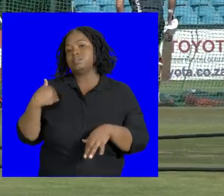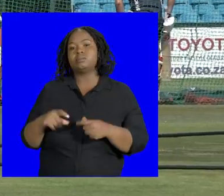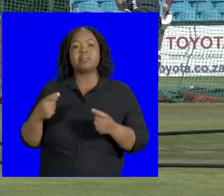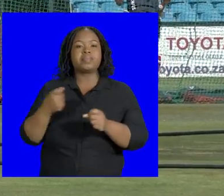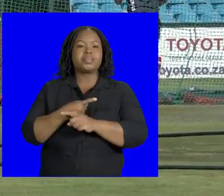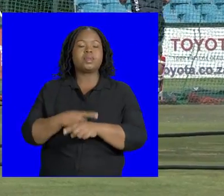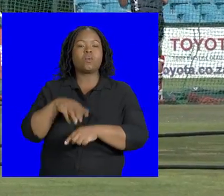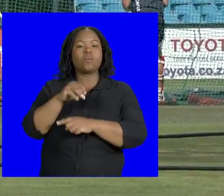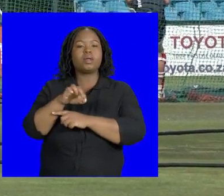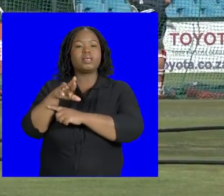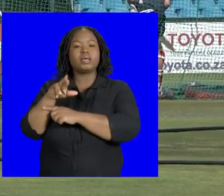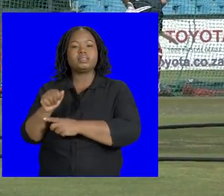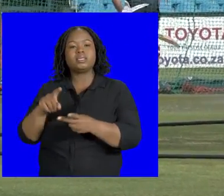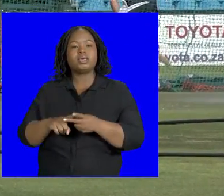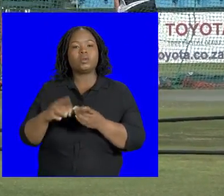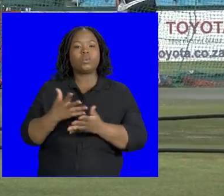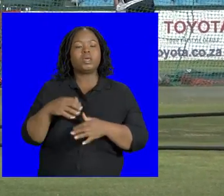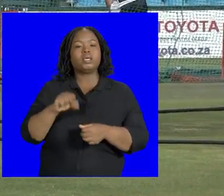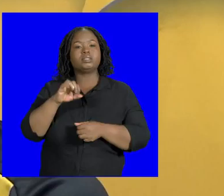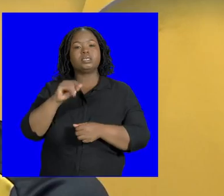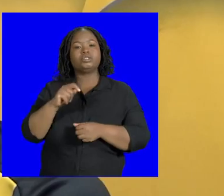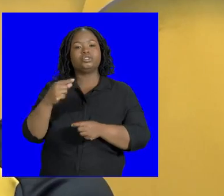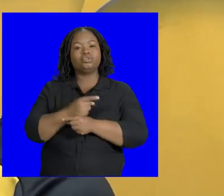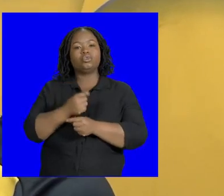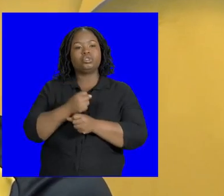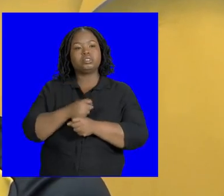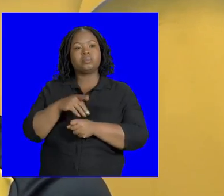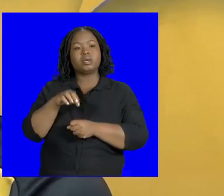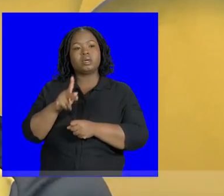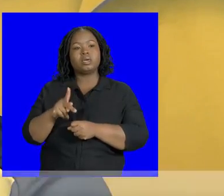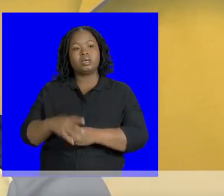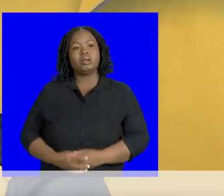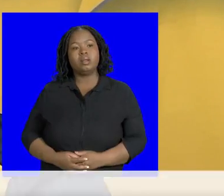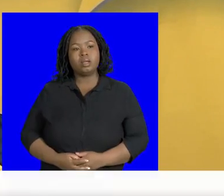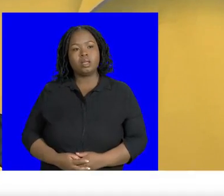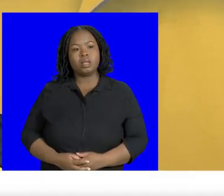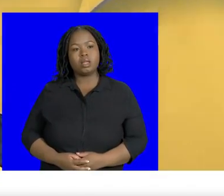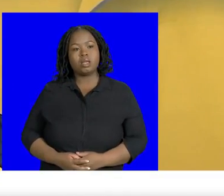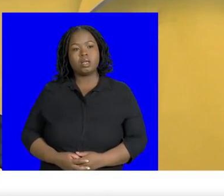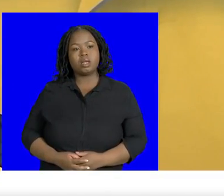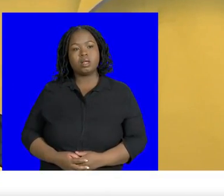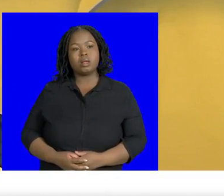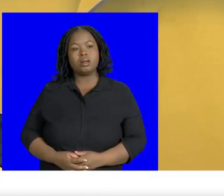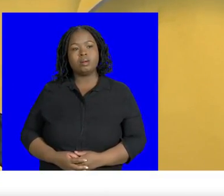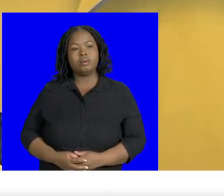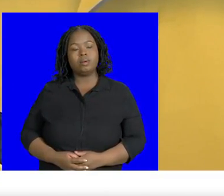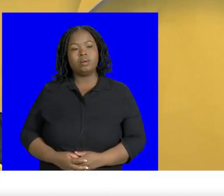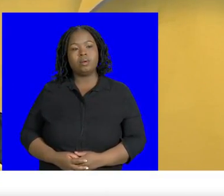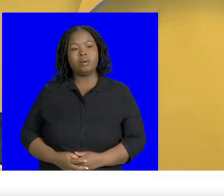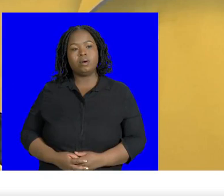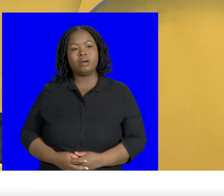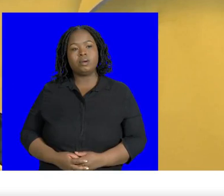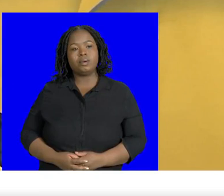a clash between the Warriors and the Knights at St. George's Park currently taking place. We're probably one of the best sides in the country,